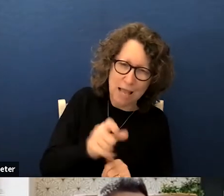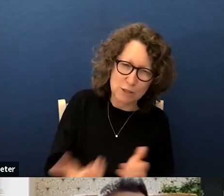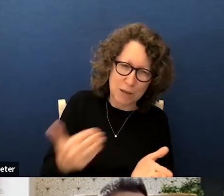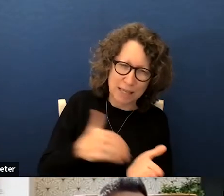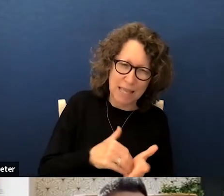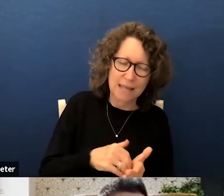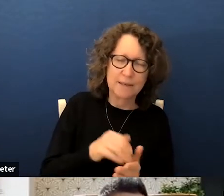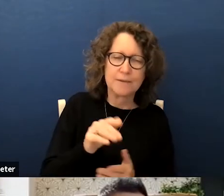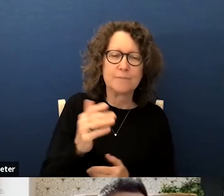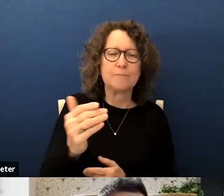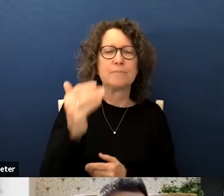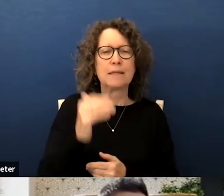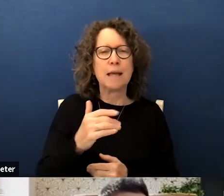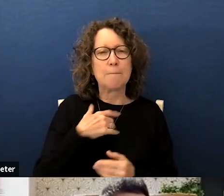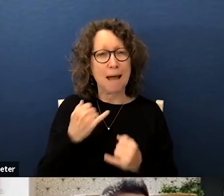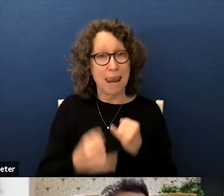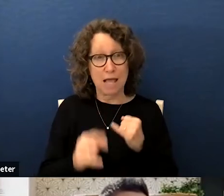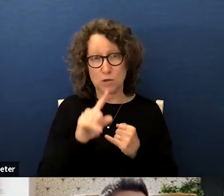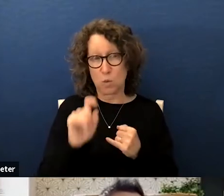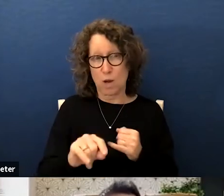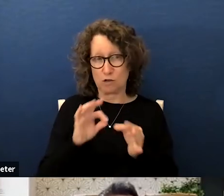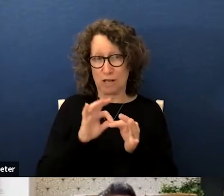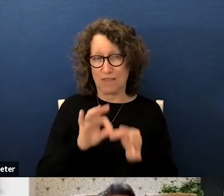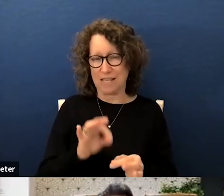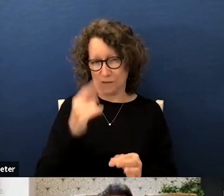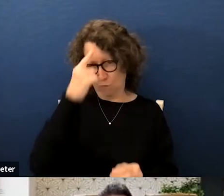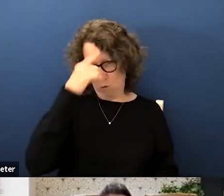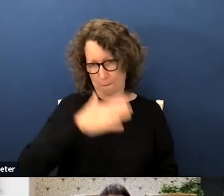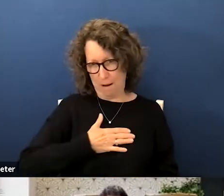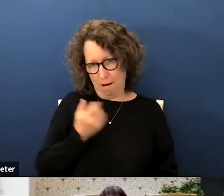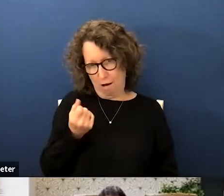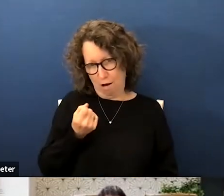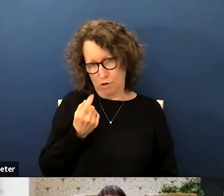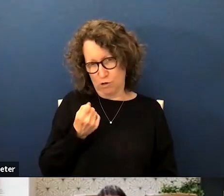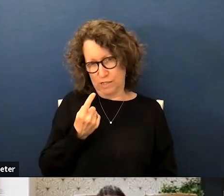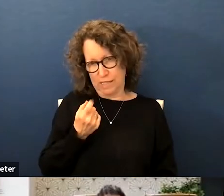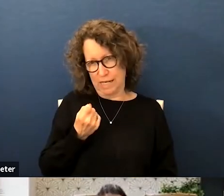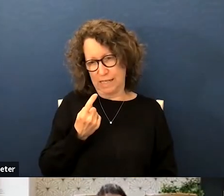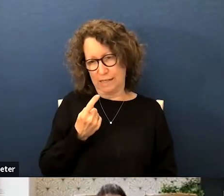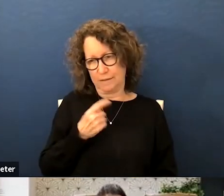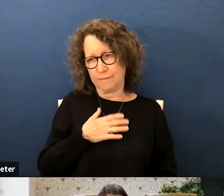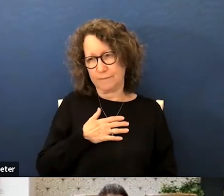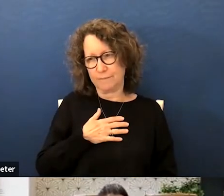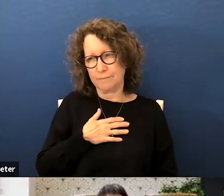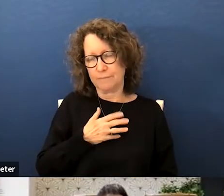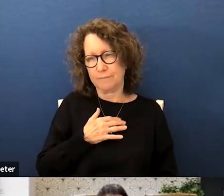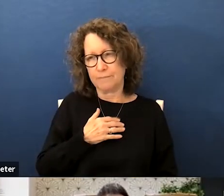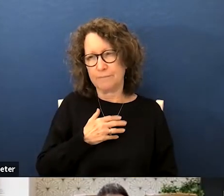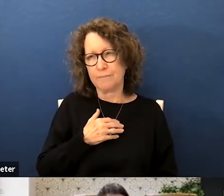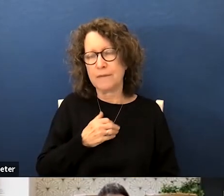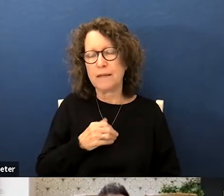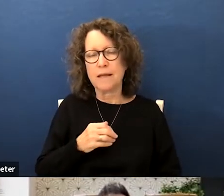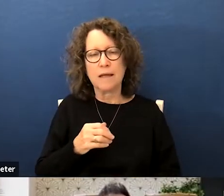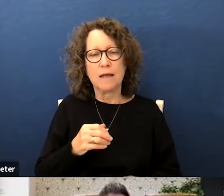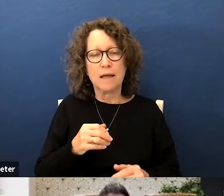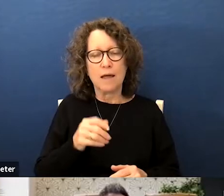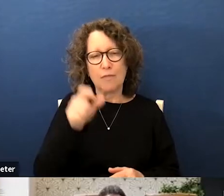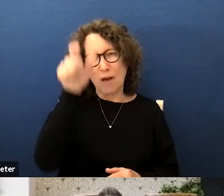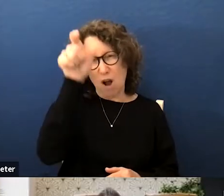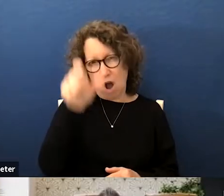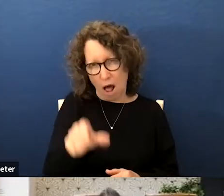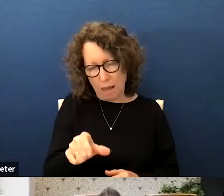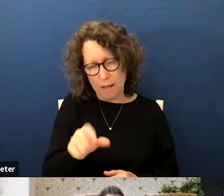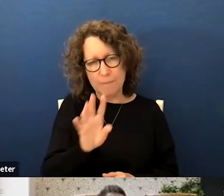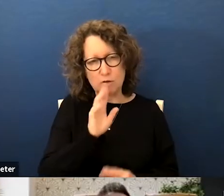clarification and my final question just and this is just for my understanding in the the column that's